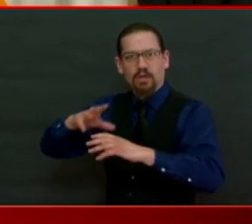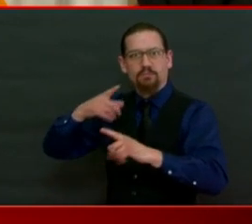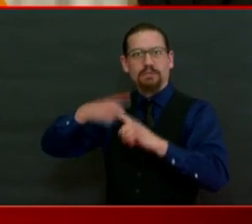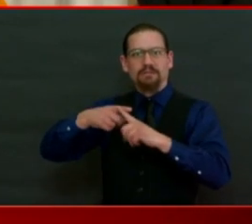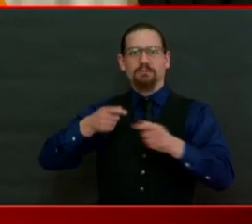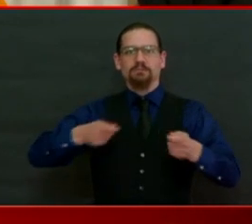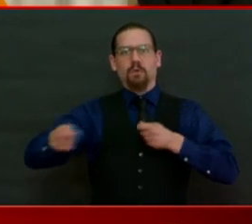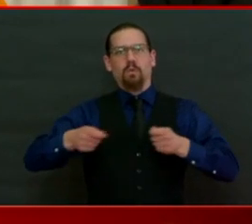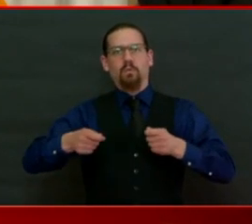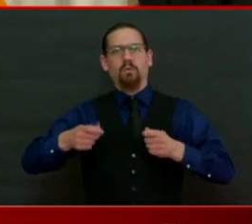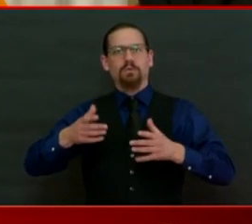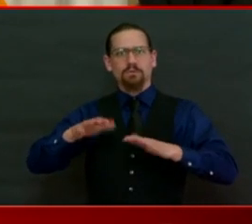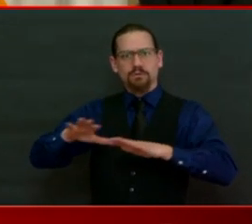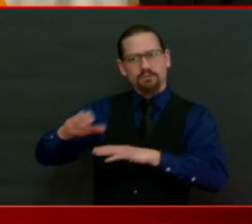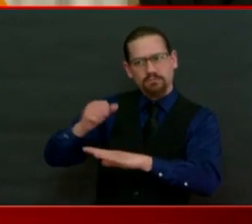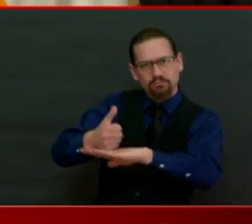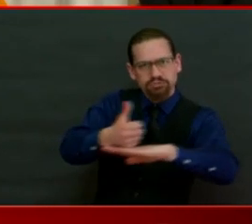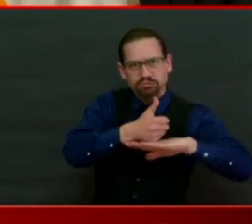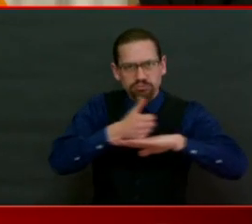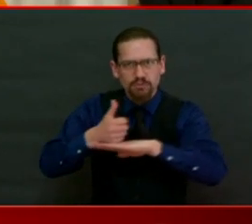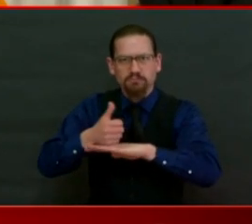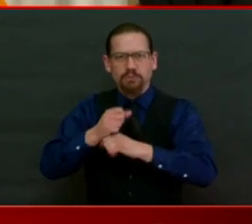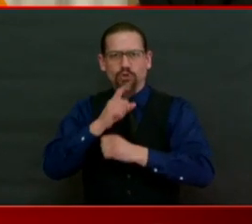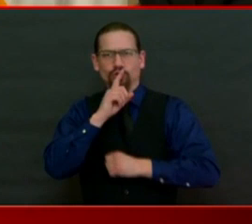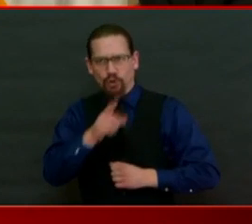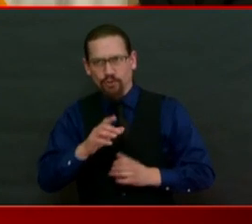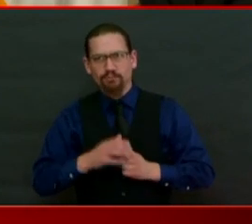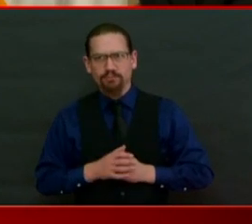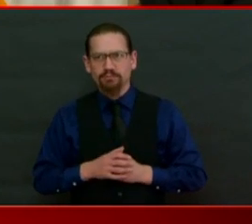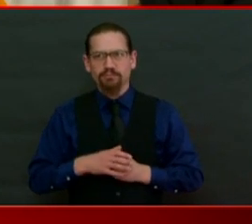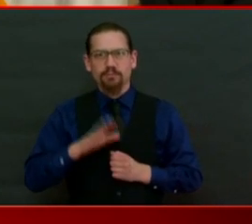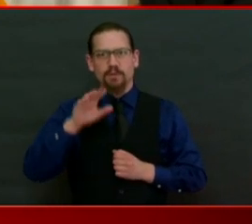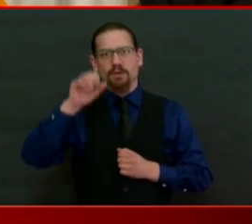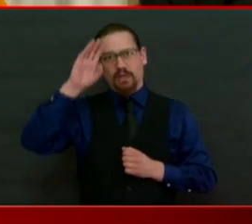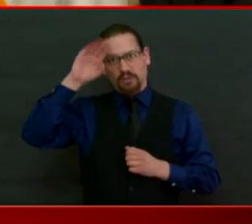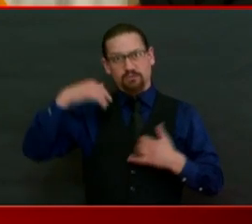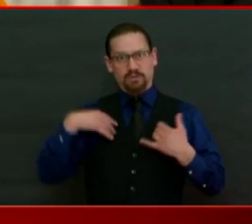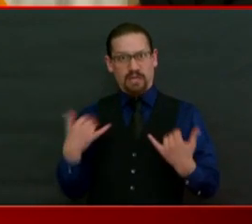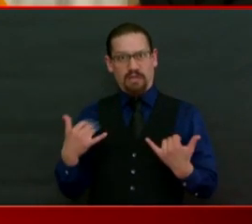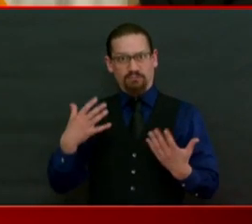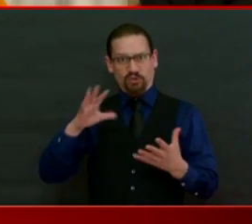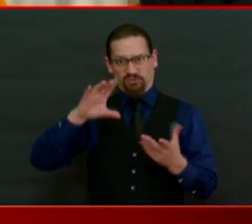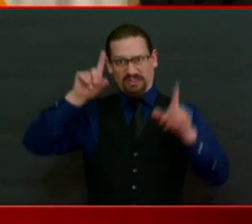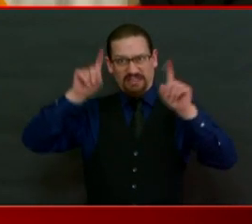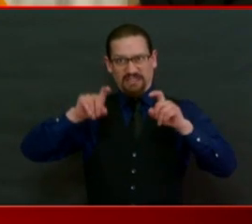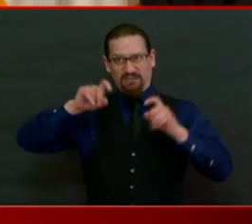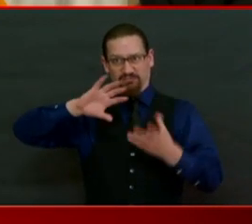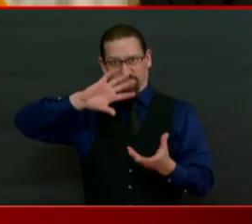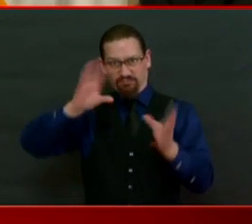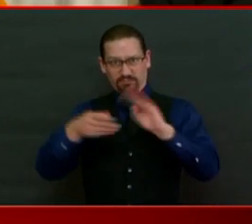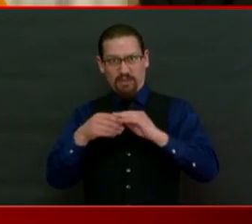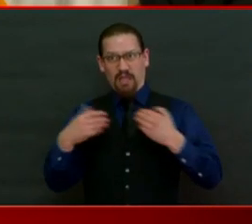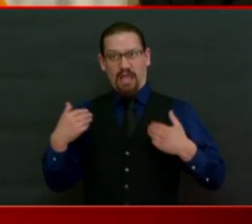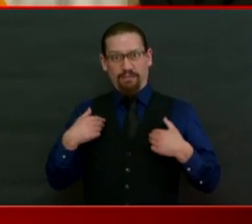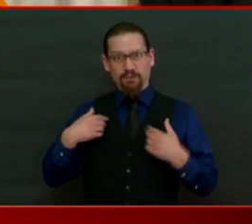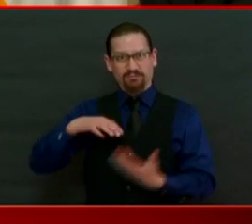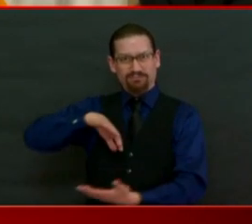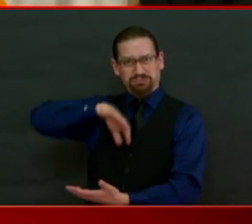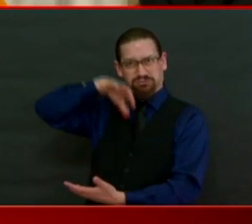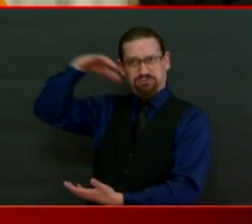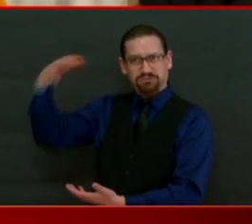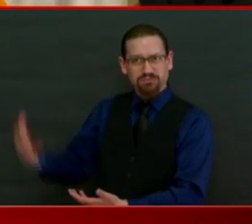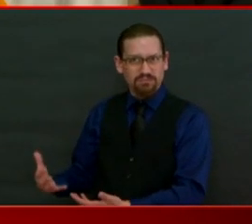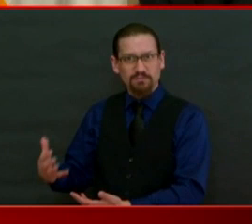because of the number of tests being done, the supplies that are available, there may sometimes be a timeframe